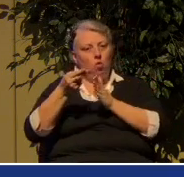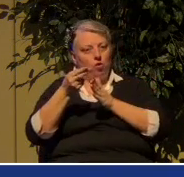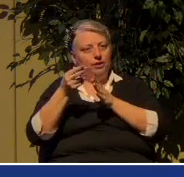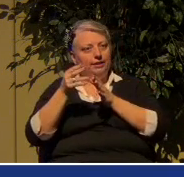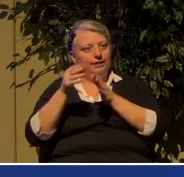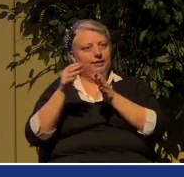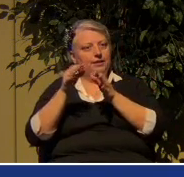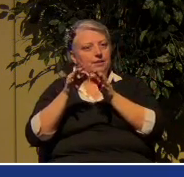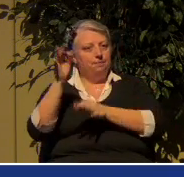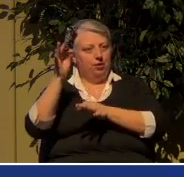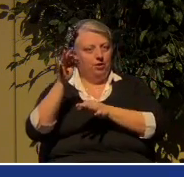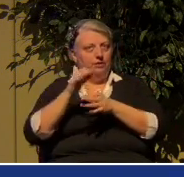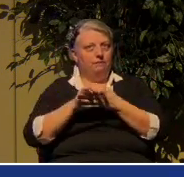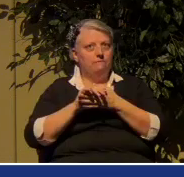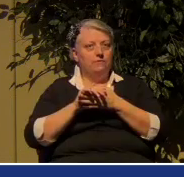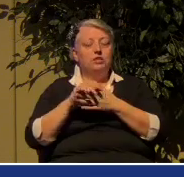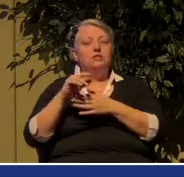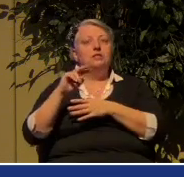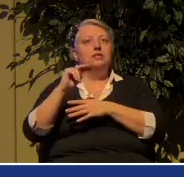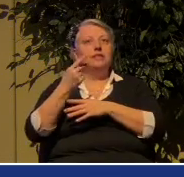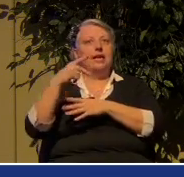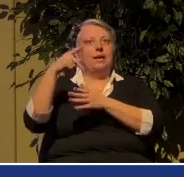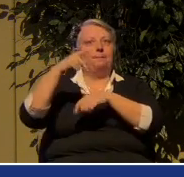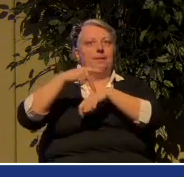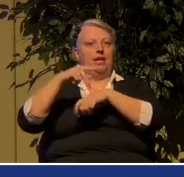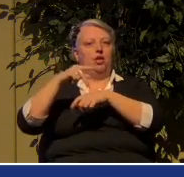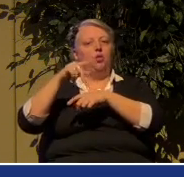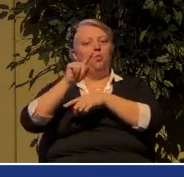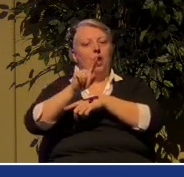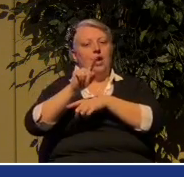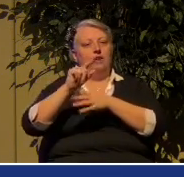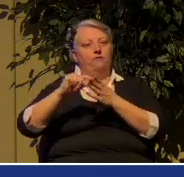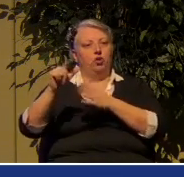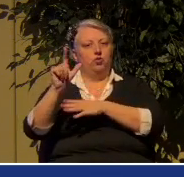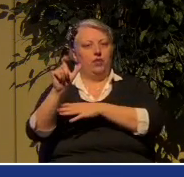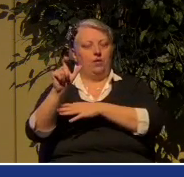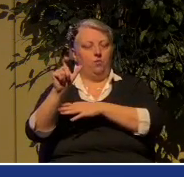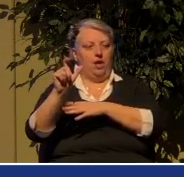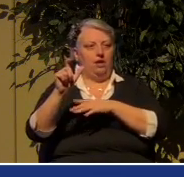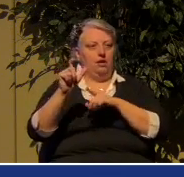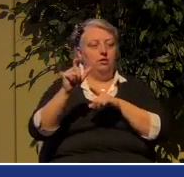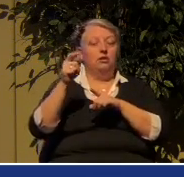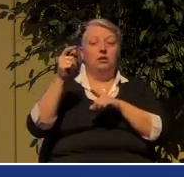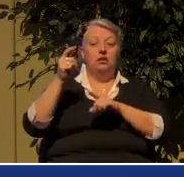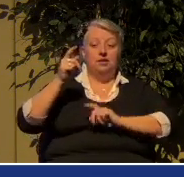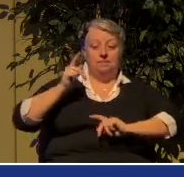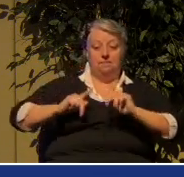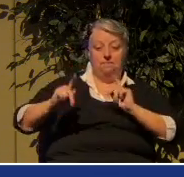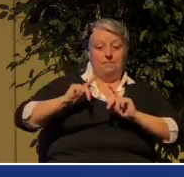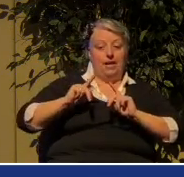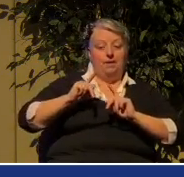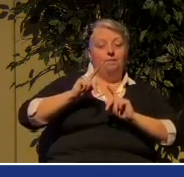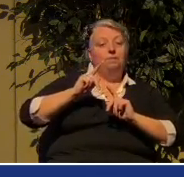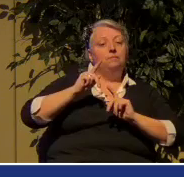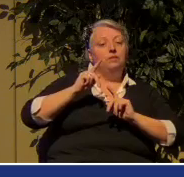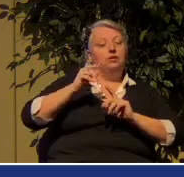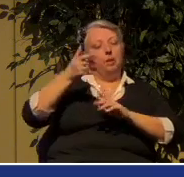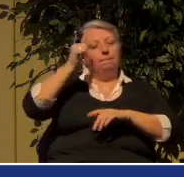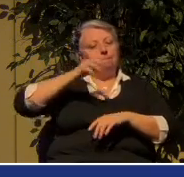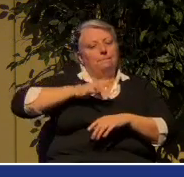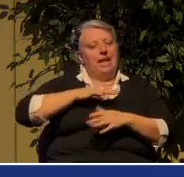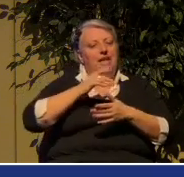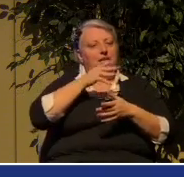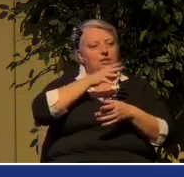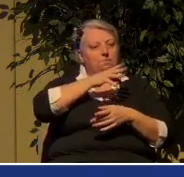says, 2 Peter 1, 20, 21, men spoke from God as they were carried along by the Holy Spirit.